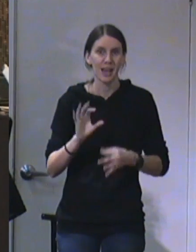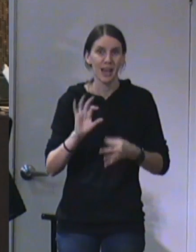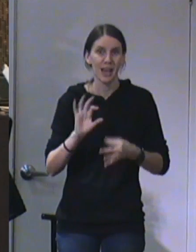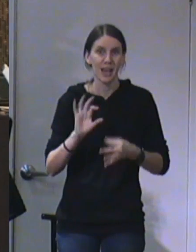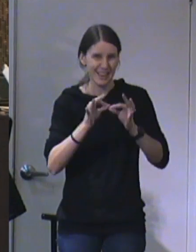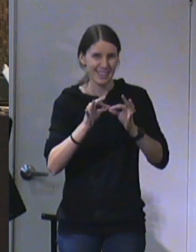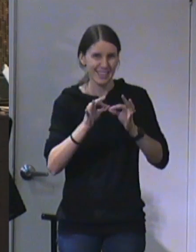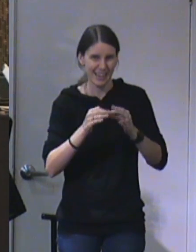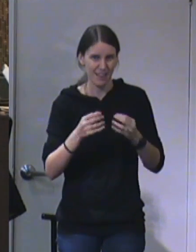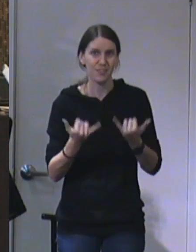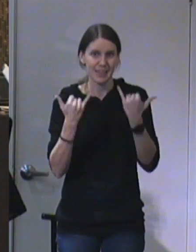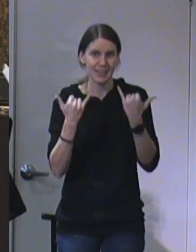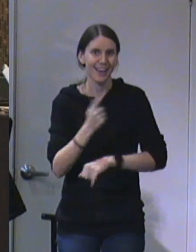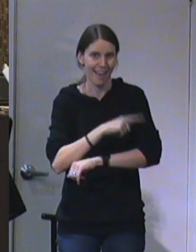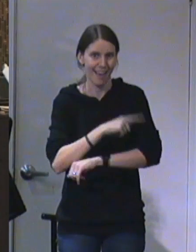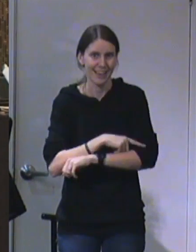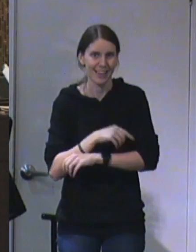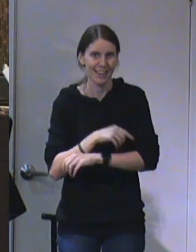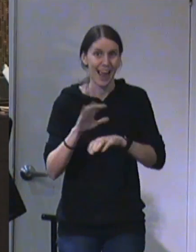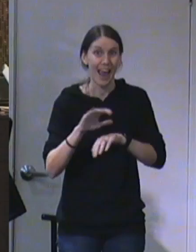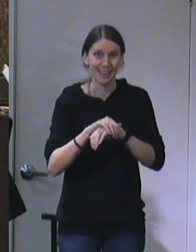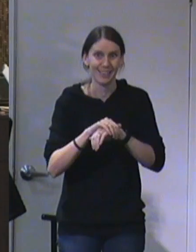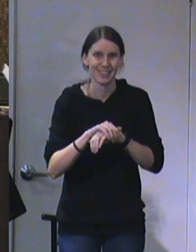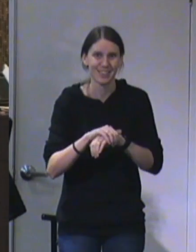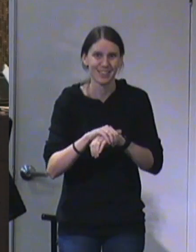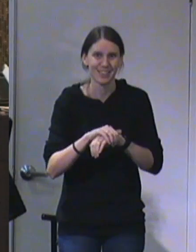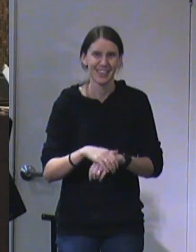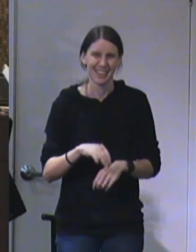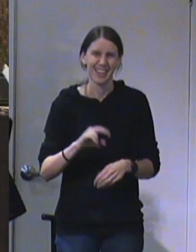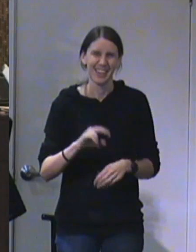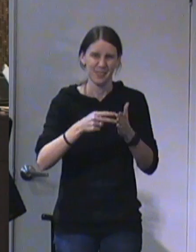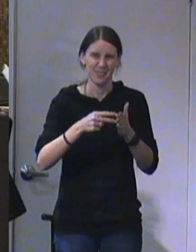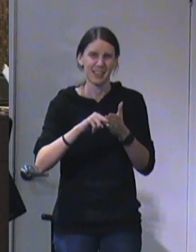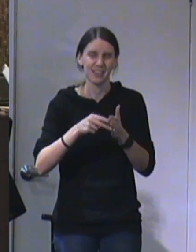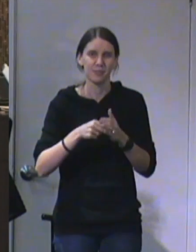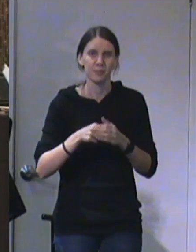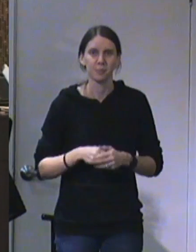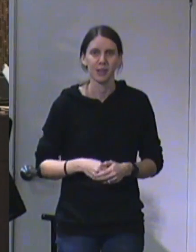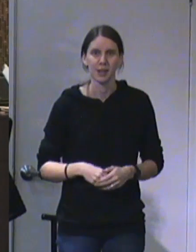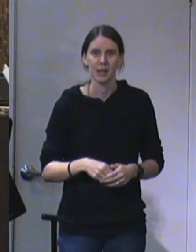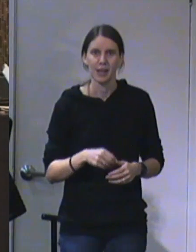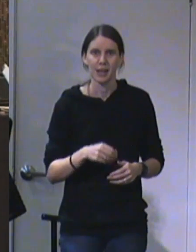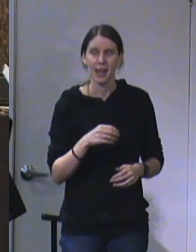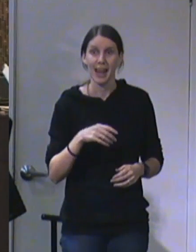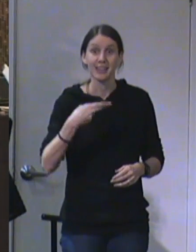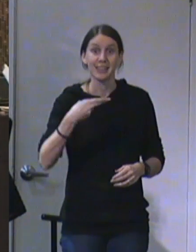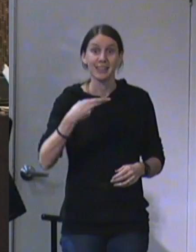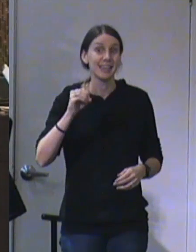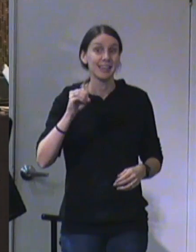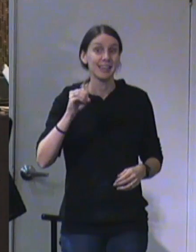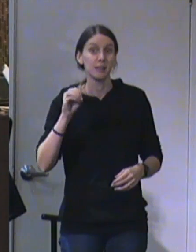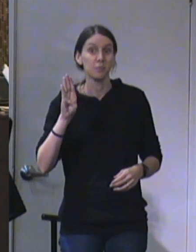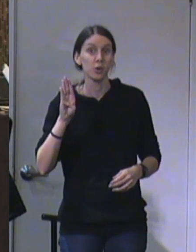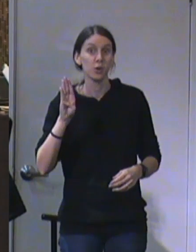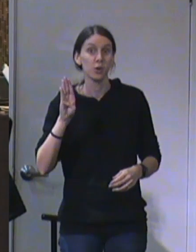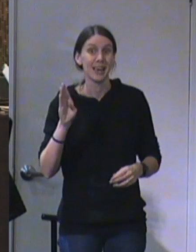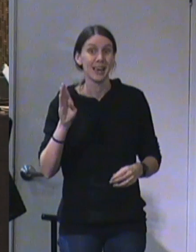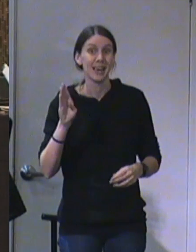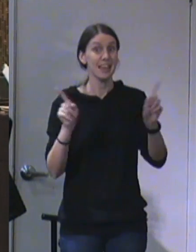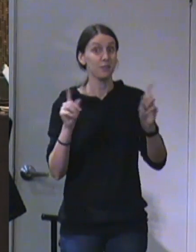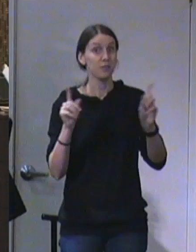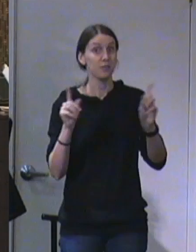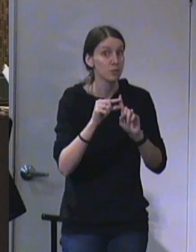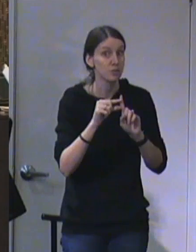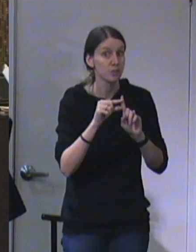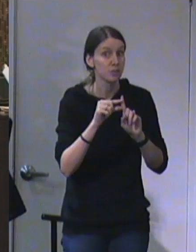translators translated it for us into English. Praise the Lord for that. You know, in the Hebrew, they had different words. In the English,